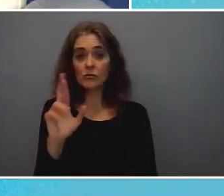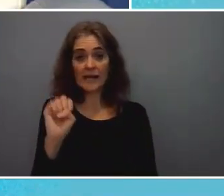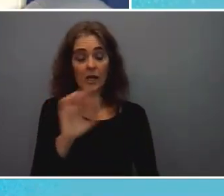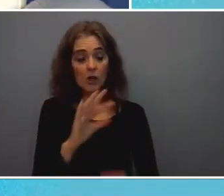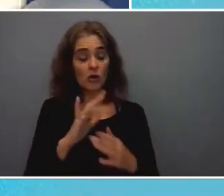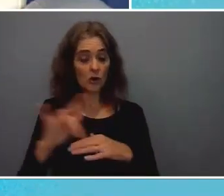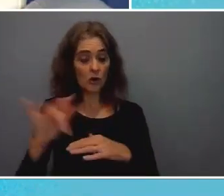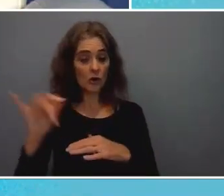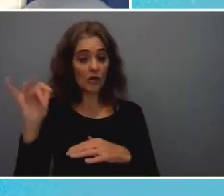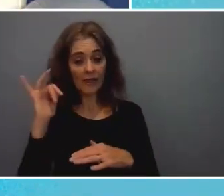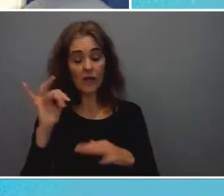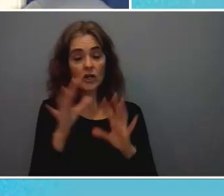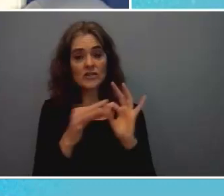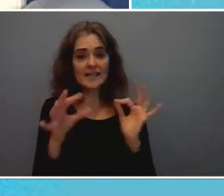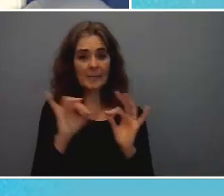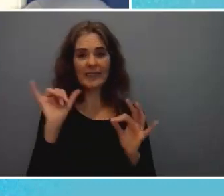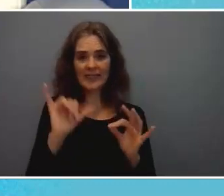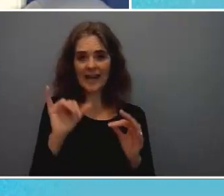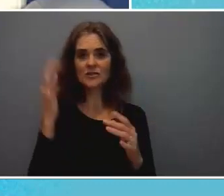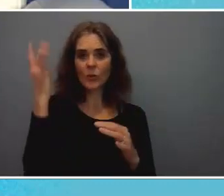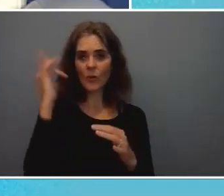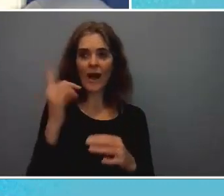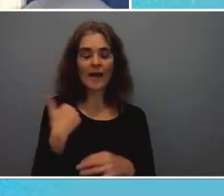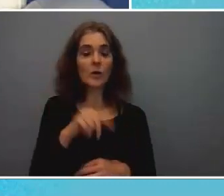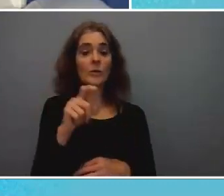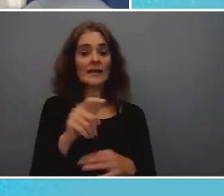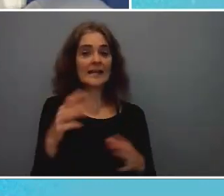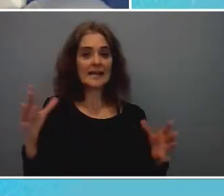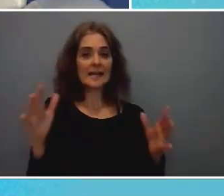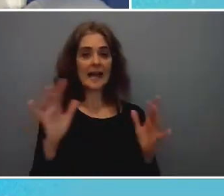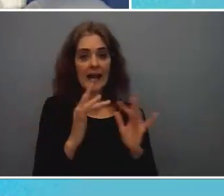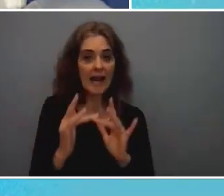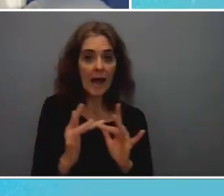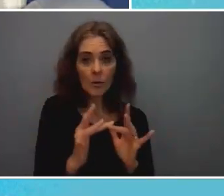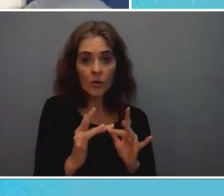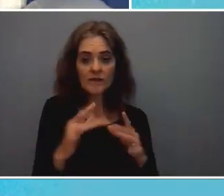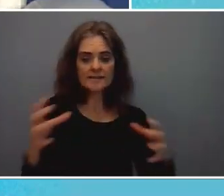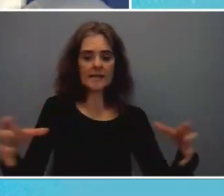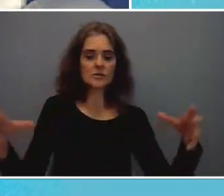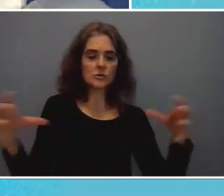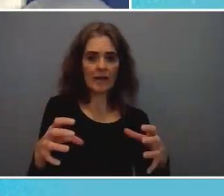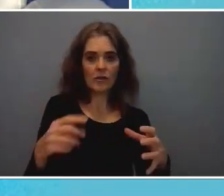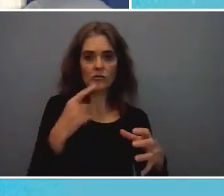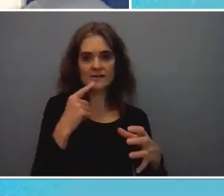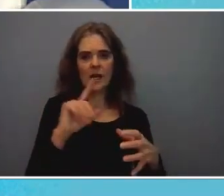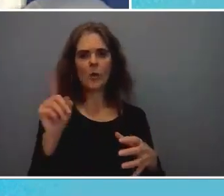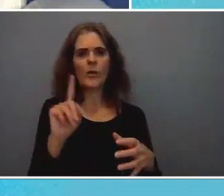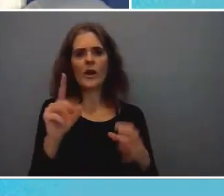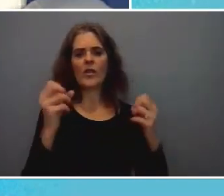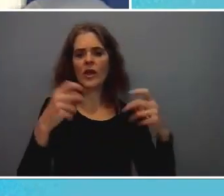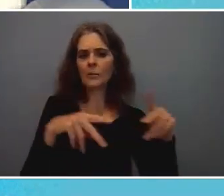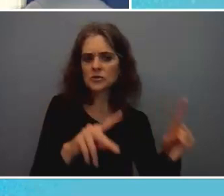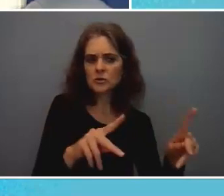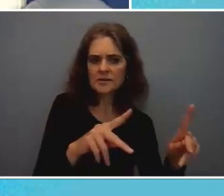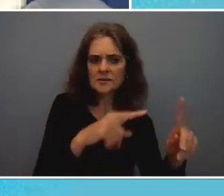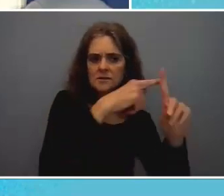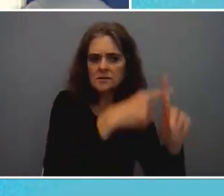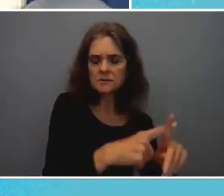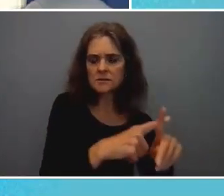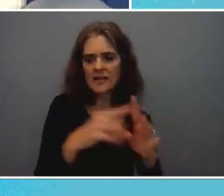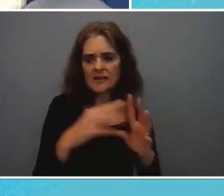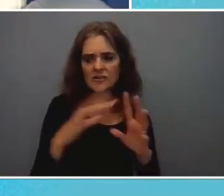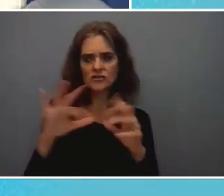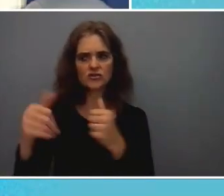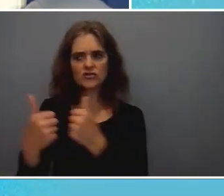come in right that's where we all have to get together and say what are the what are the opportunities and then what are the challenges and how do we bridge the gaps